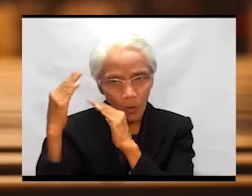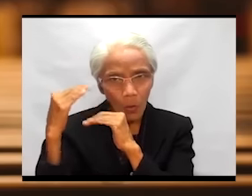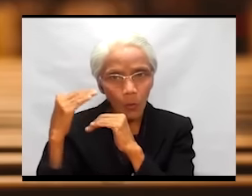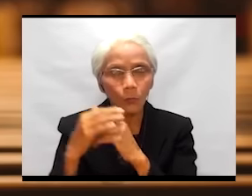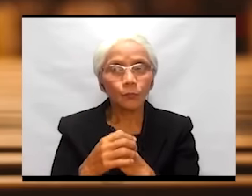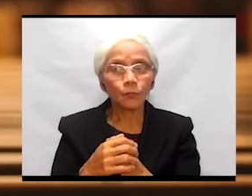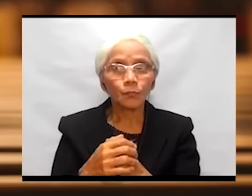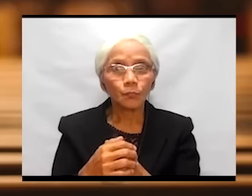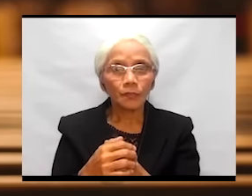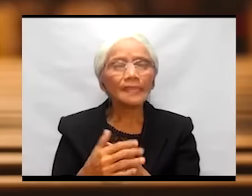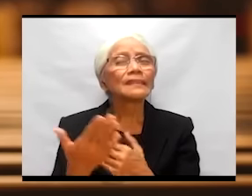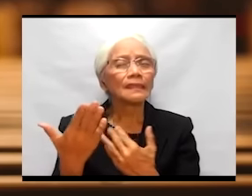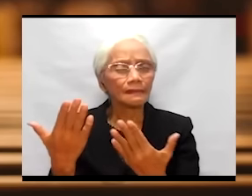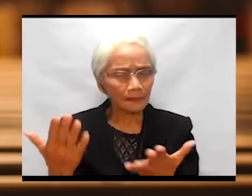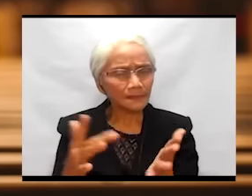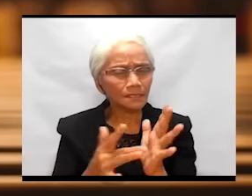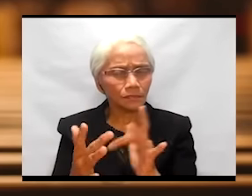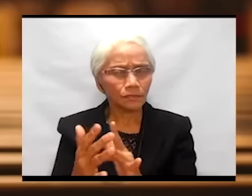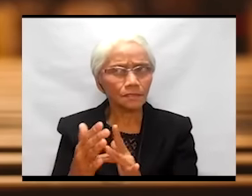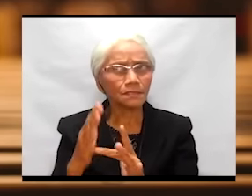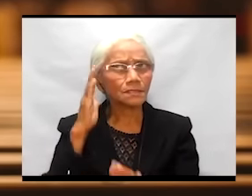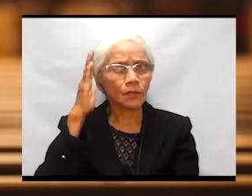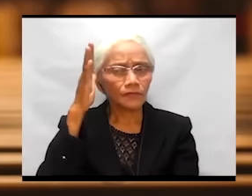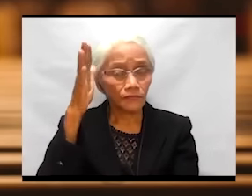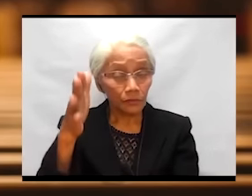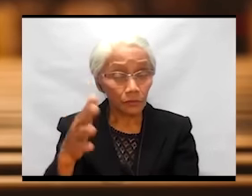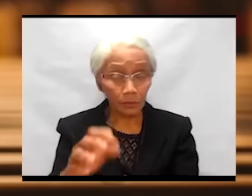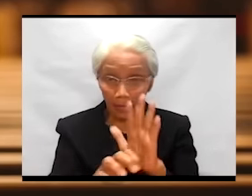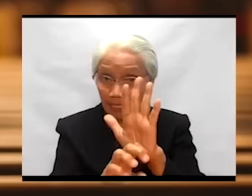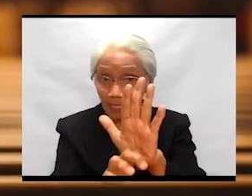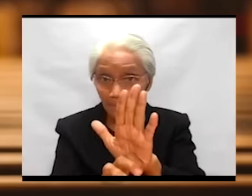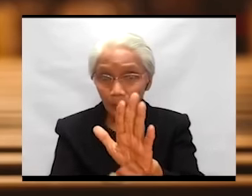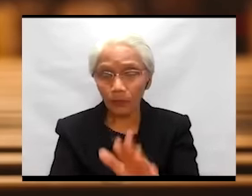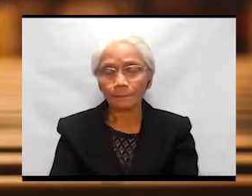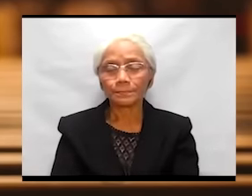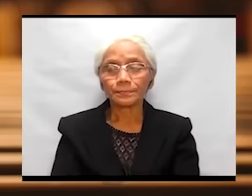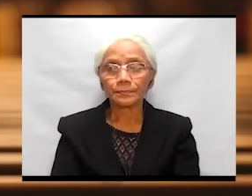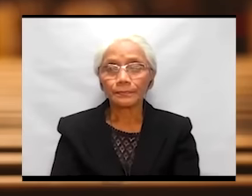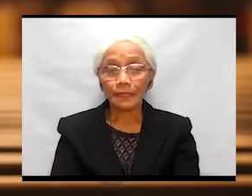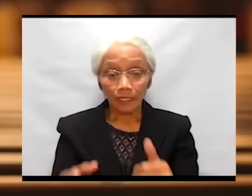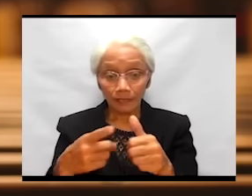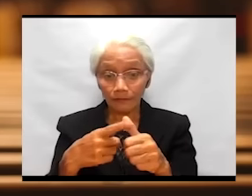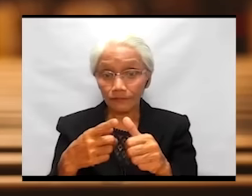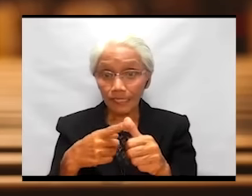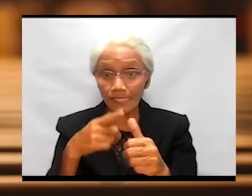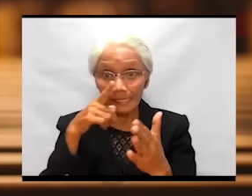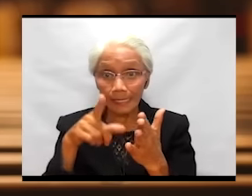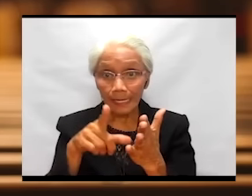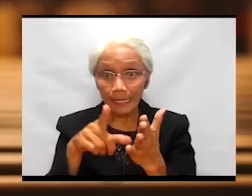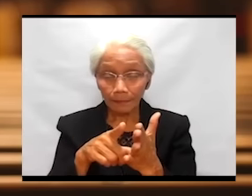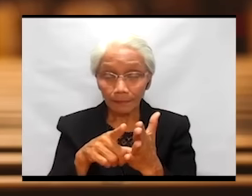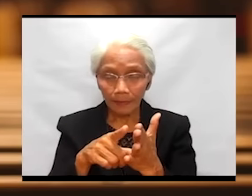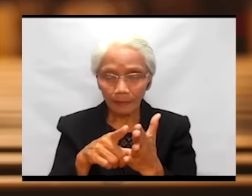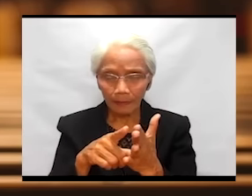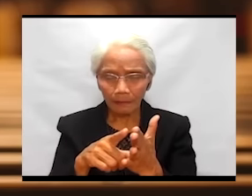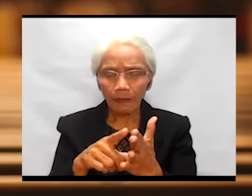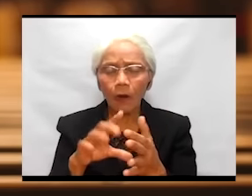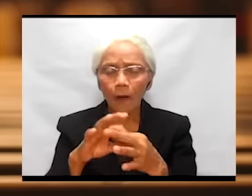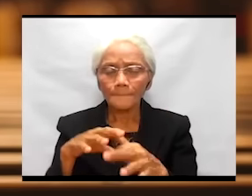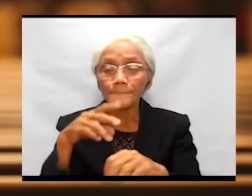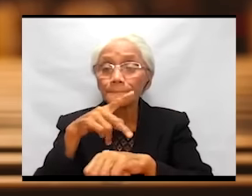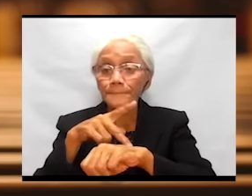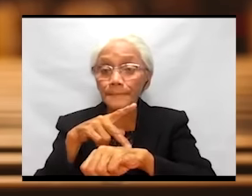and He is our future. for example, in the first letter of Peter,